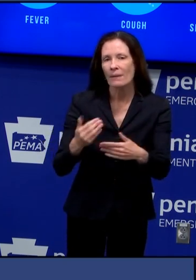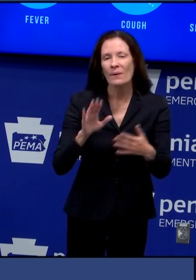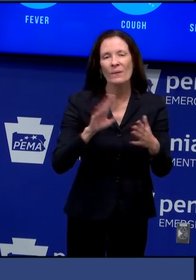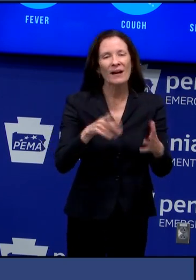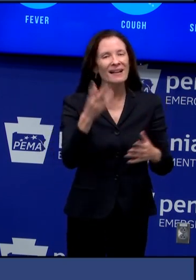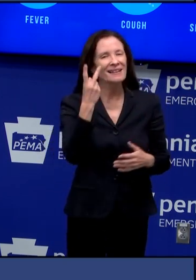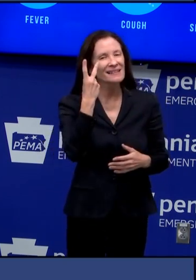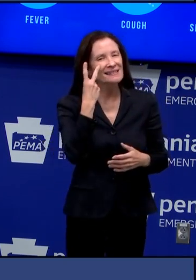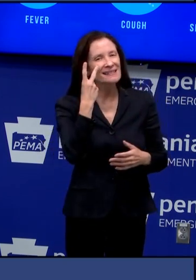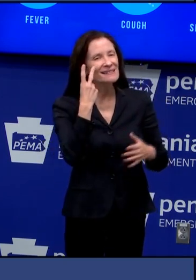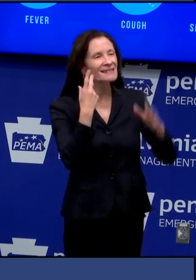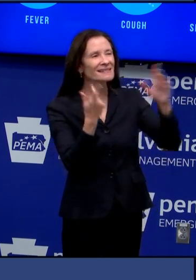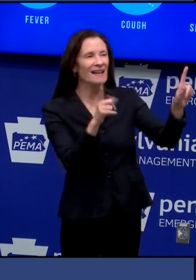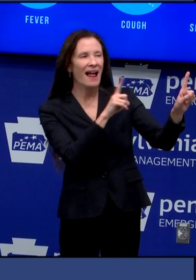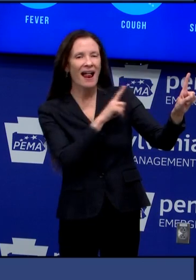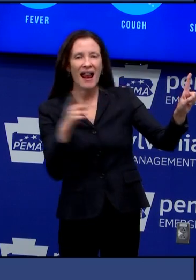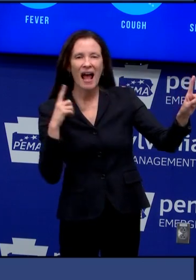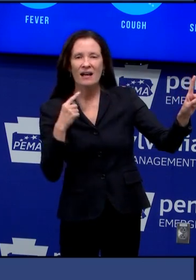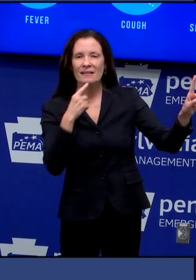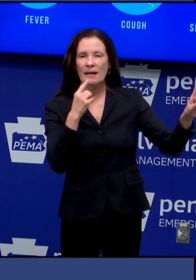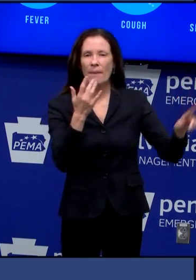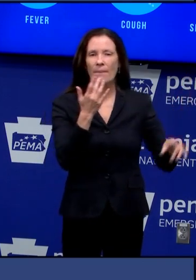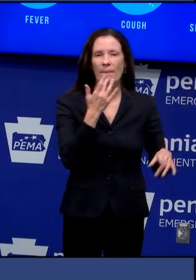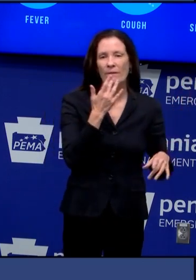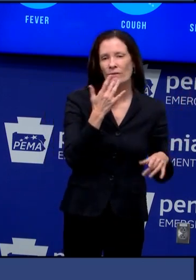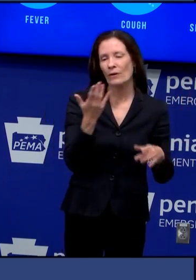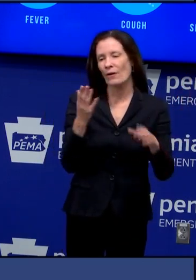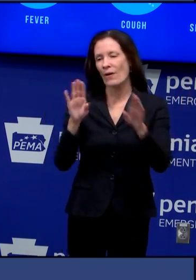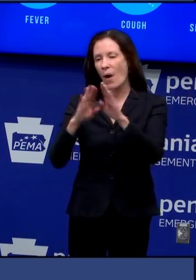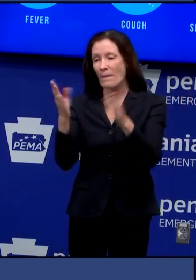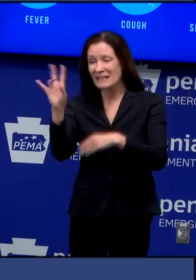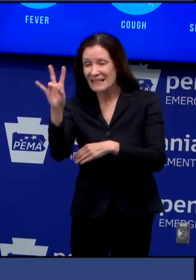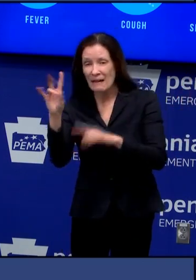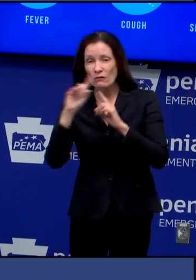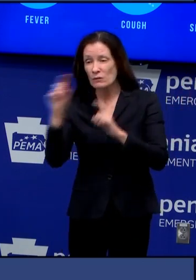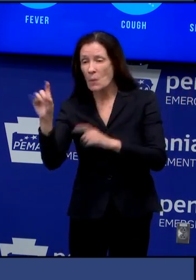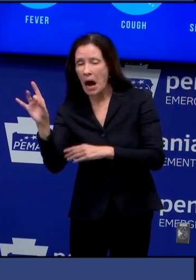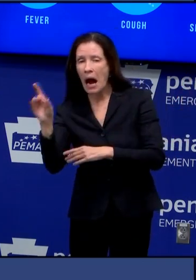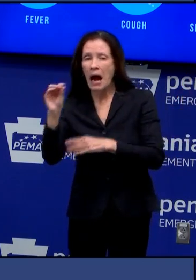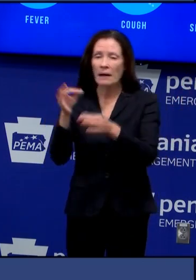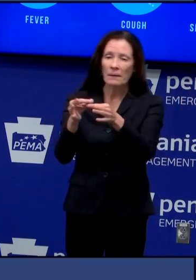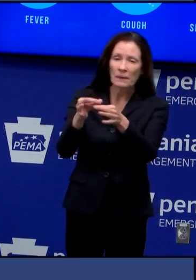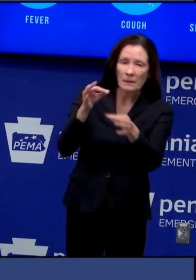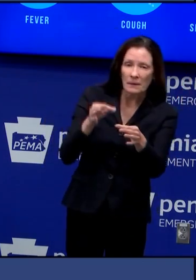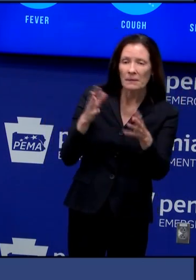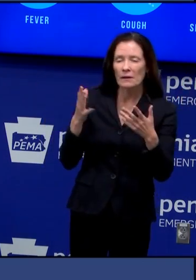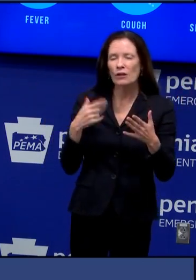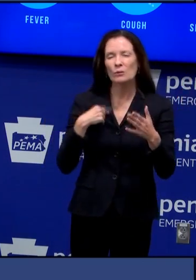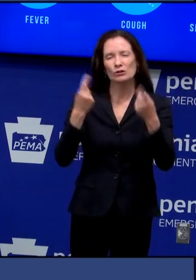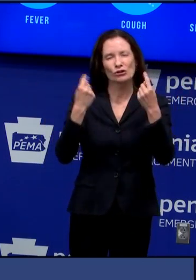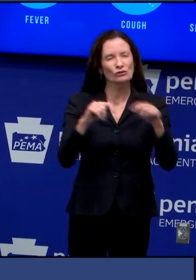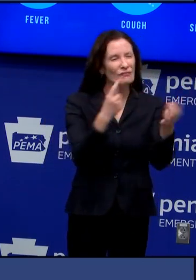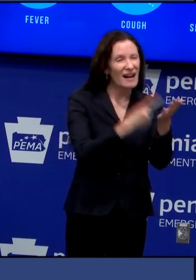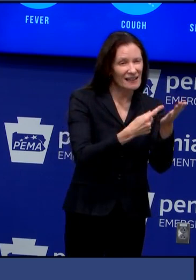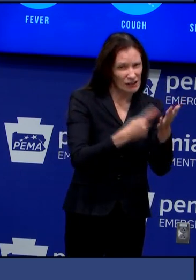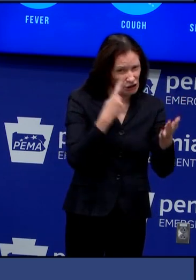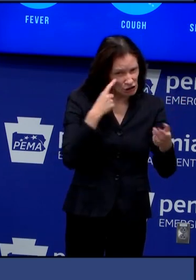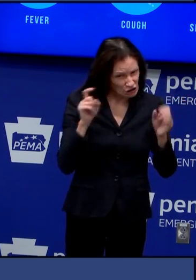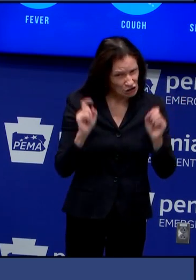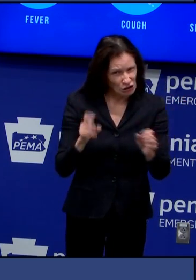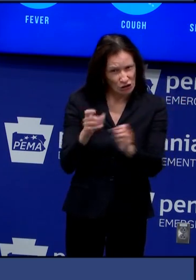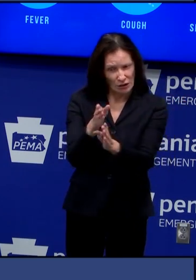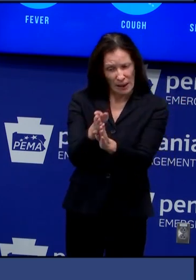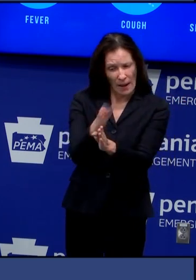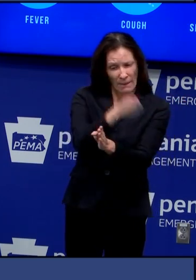on election day uh but i would love to see it moved up way beyond before that so that that counties do have the ability to